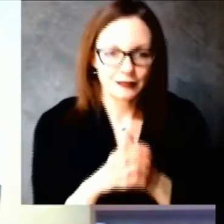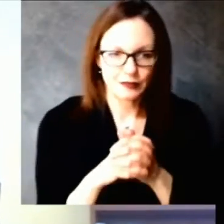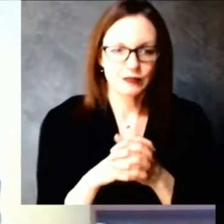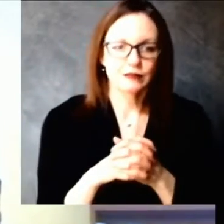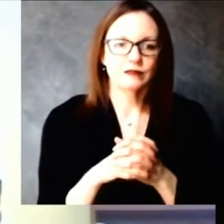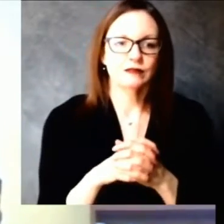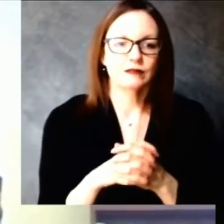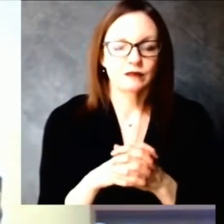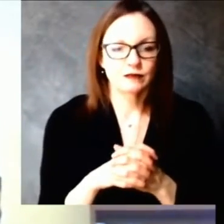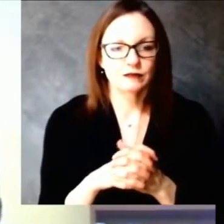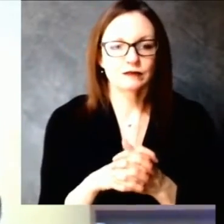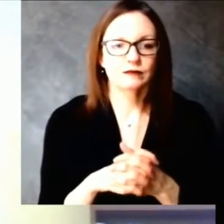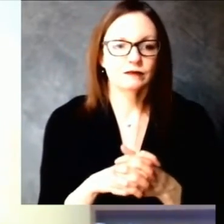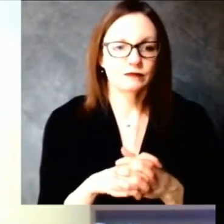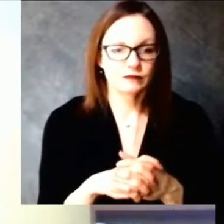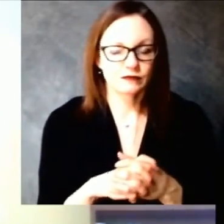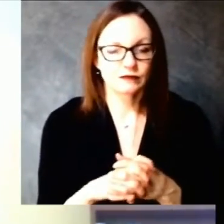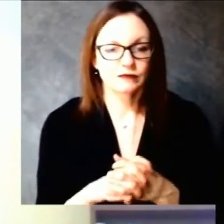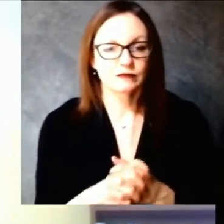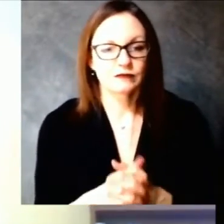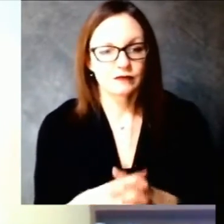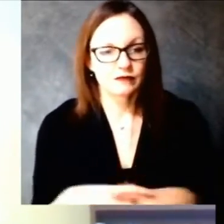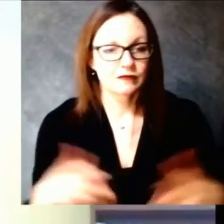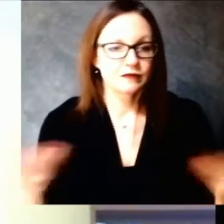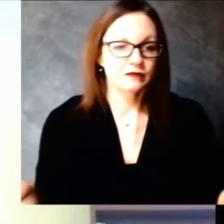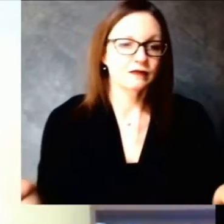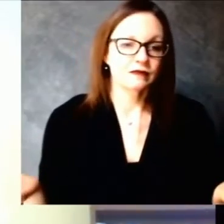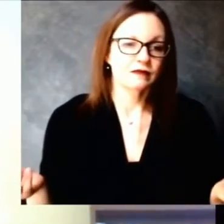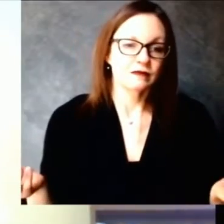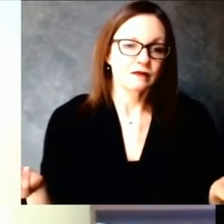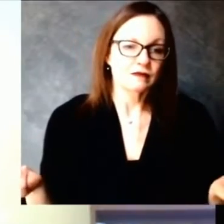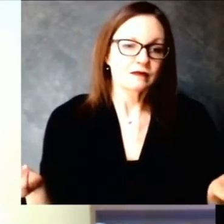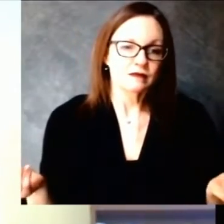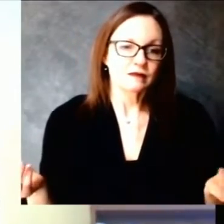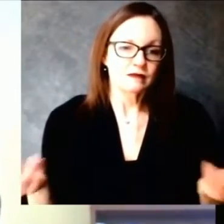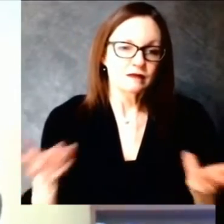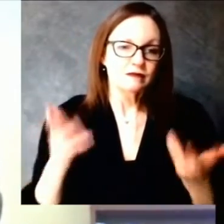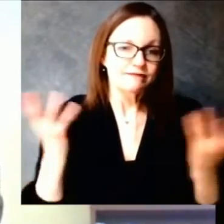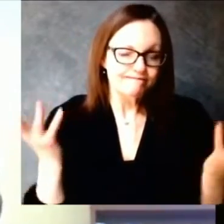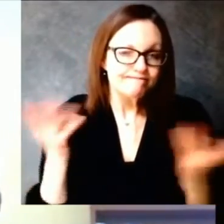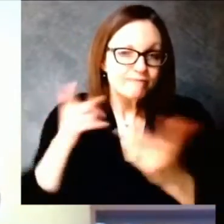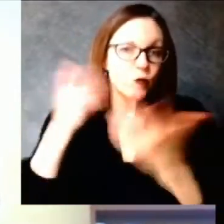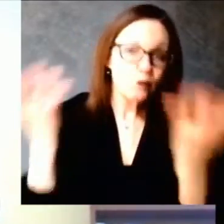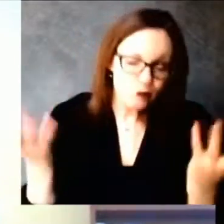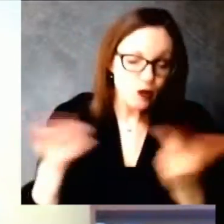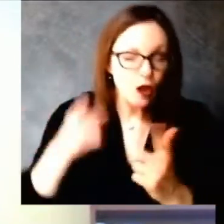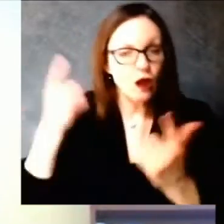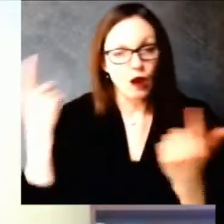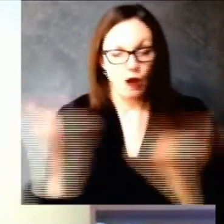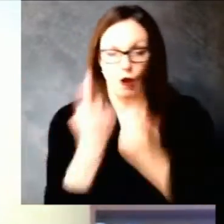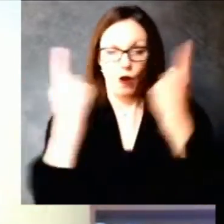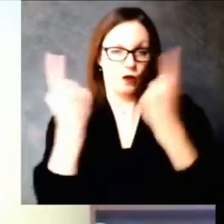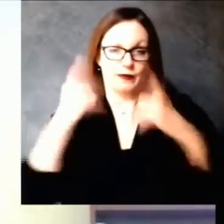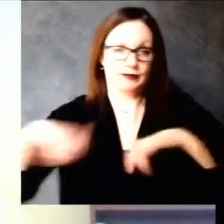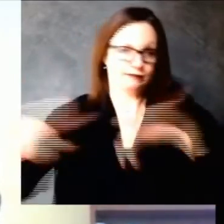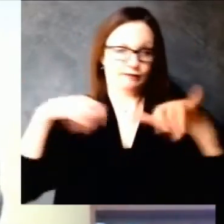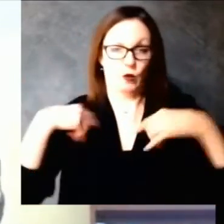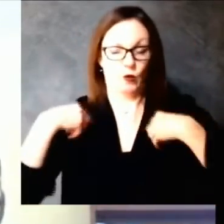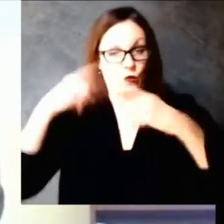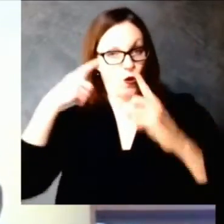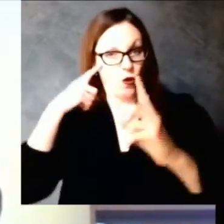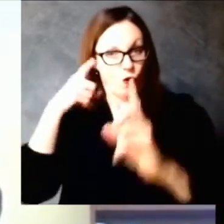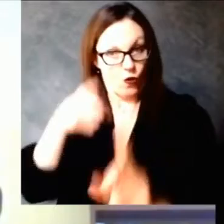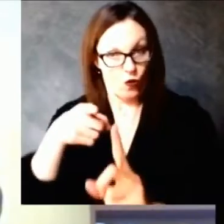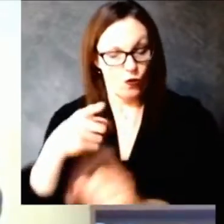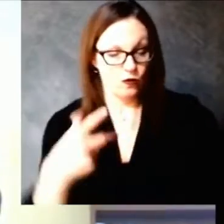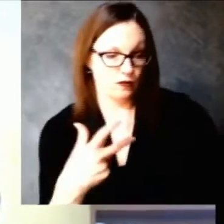it is also why we need to have really high vaccine coverage often referred to as herd immunity in order